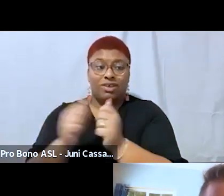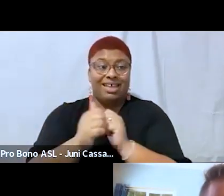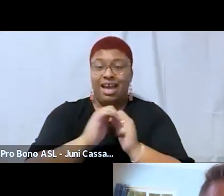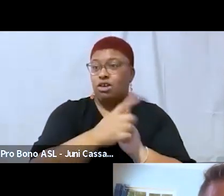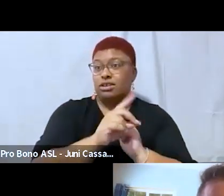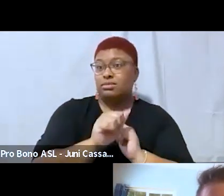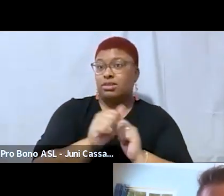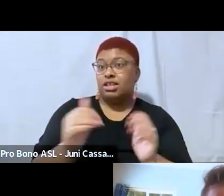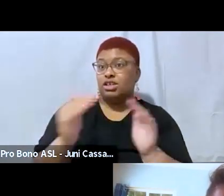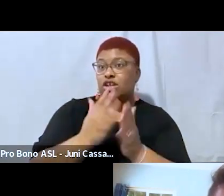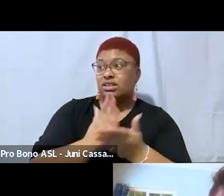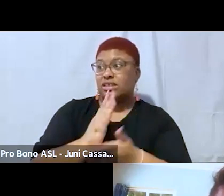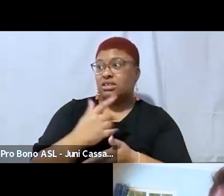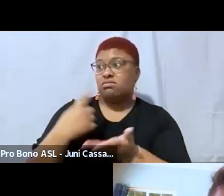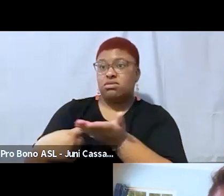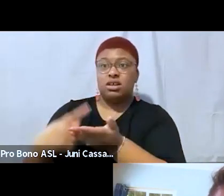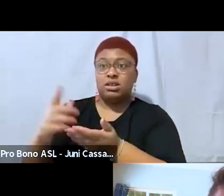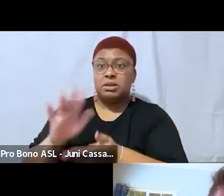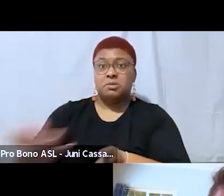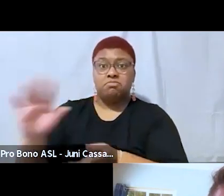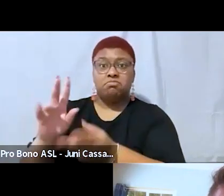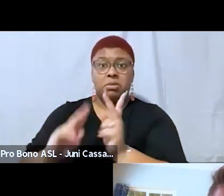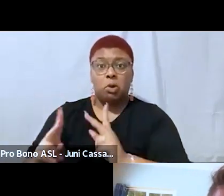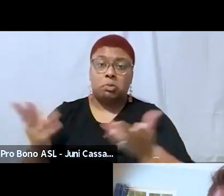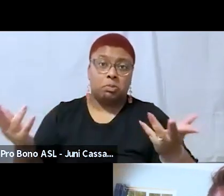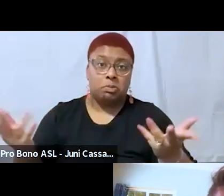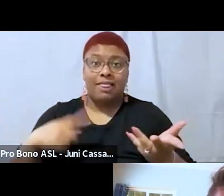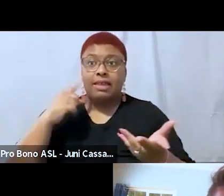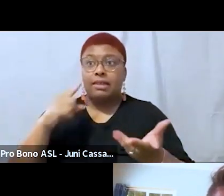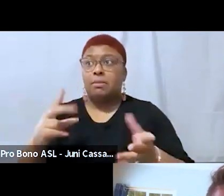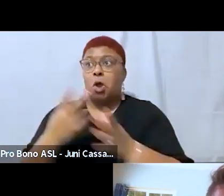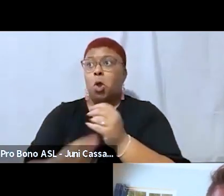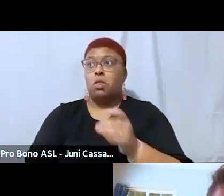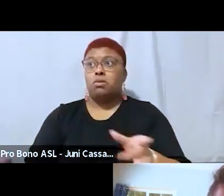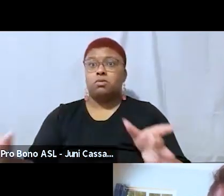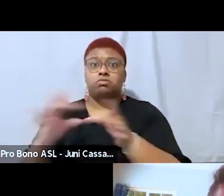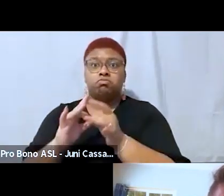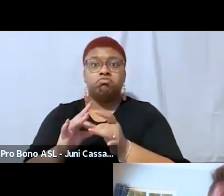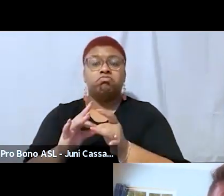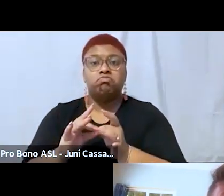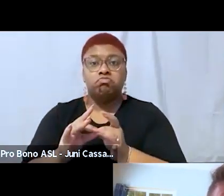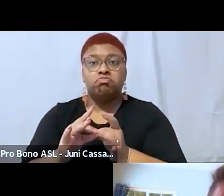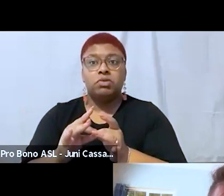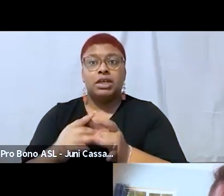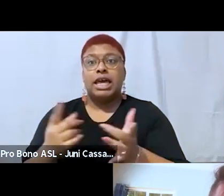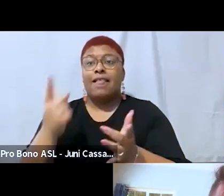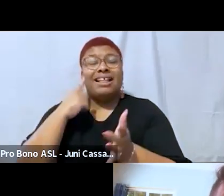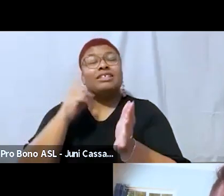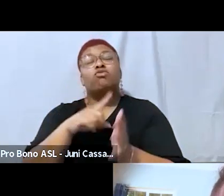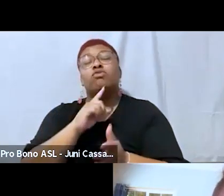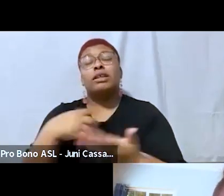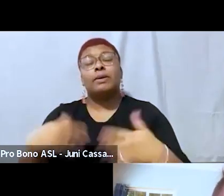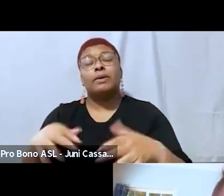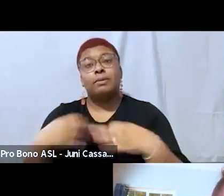about um people you know i think those things really go together and i think it's important it's vital for our